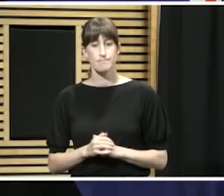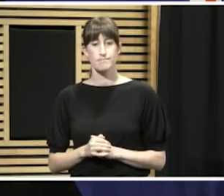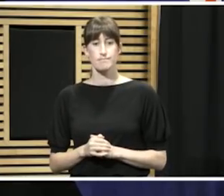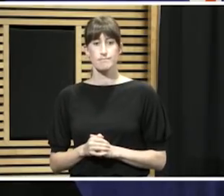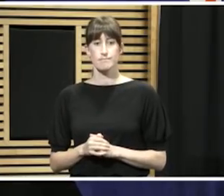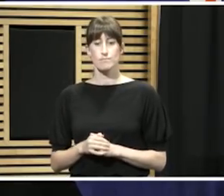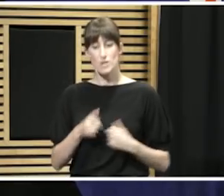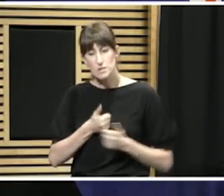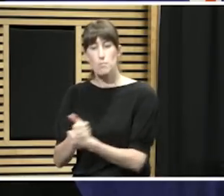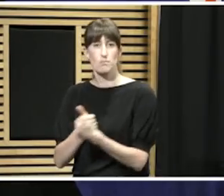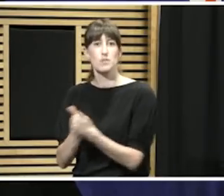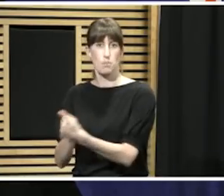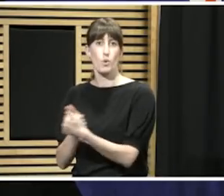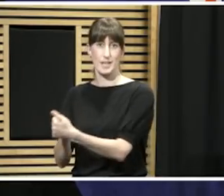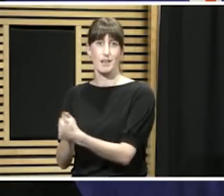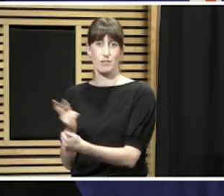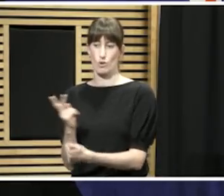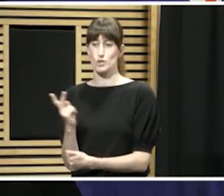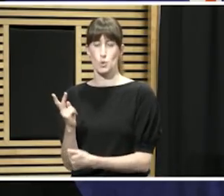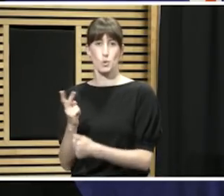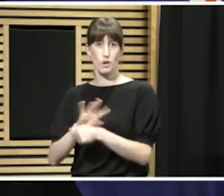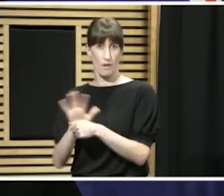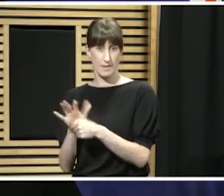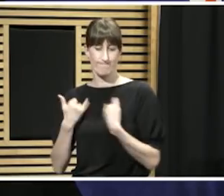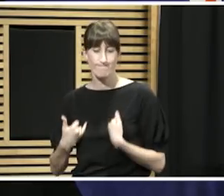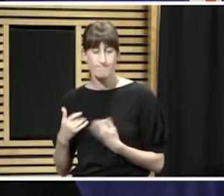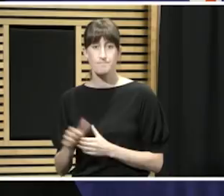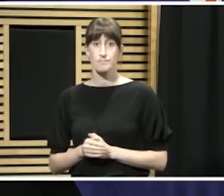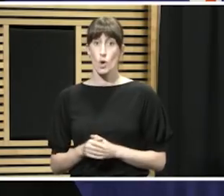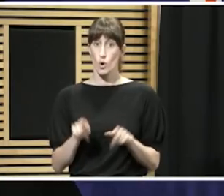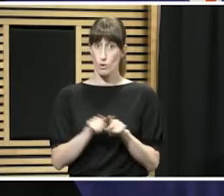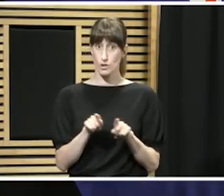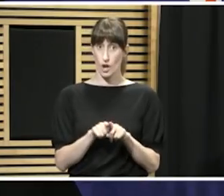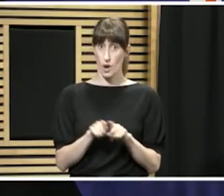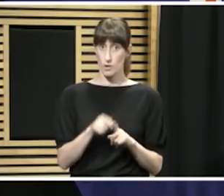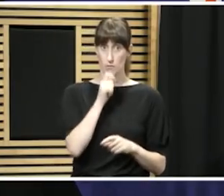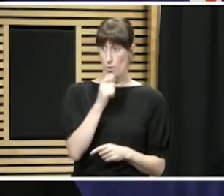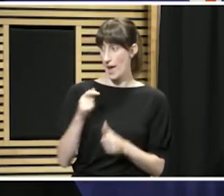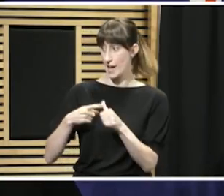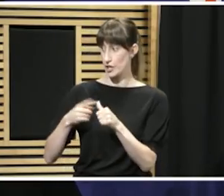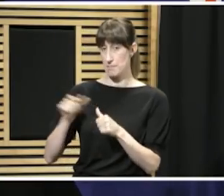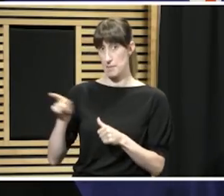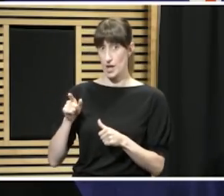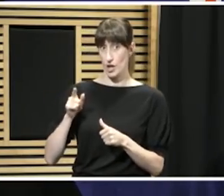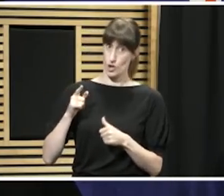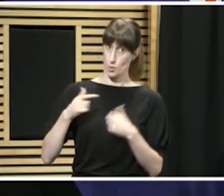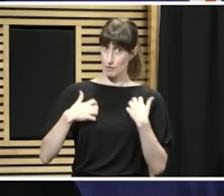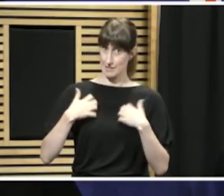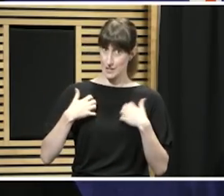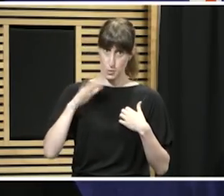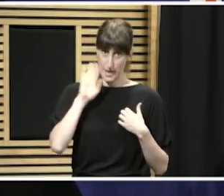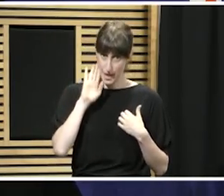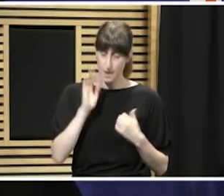piece of support we can around them. I'd also like to report, Ashley, you'll be interested in this. You may know that